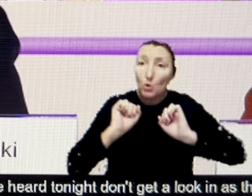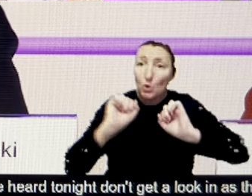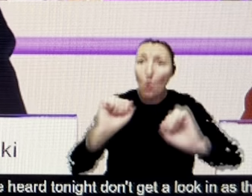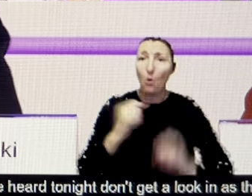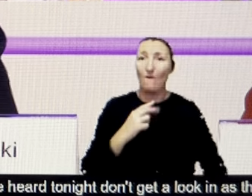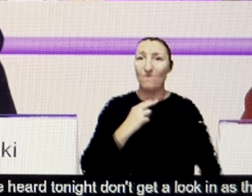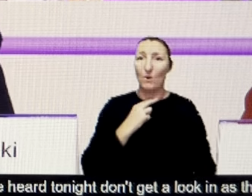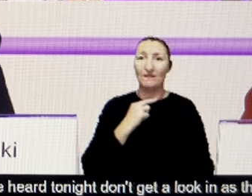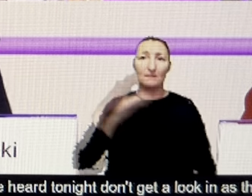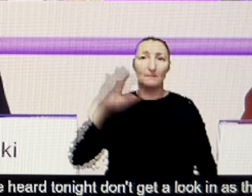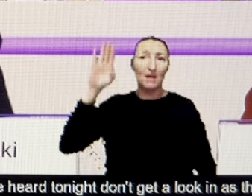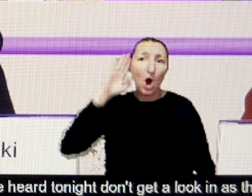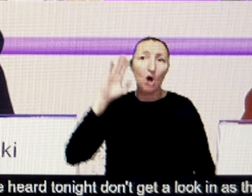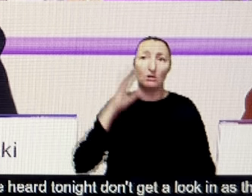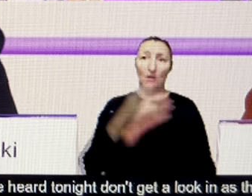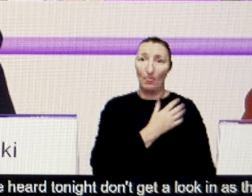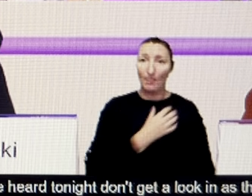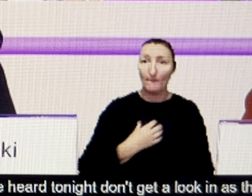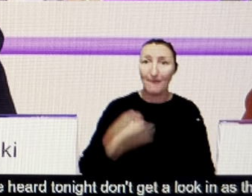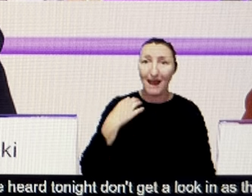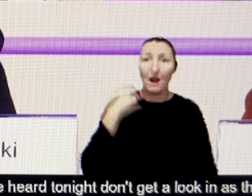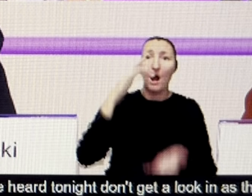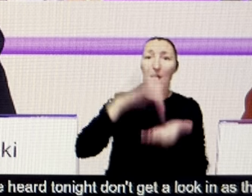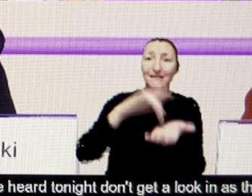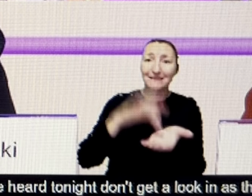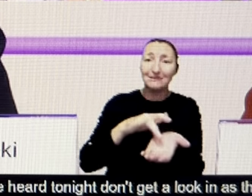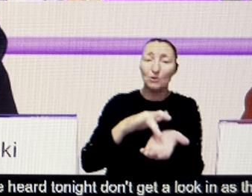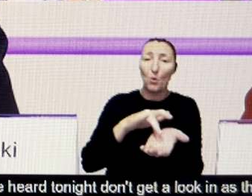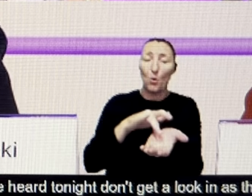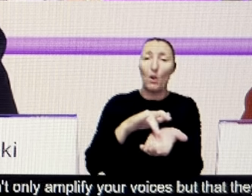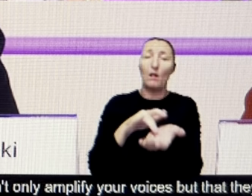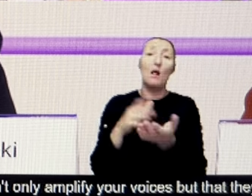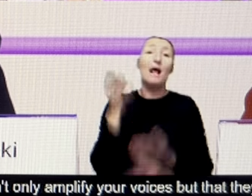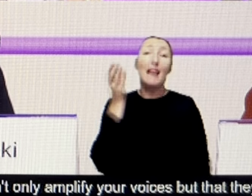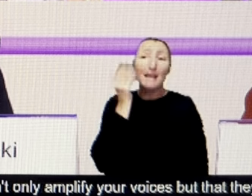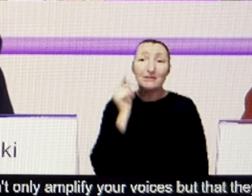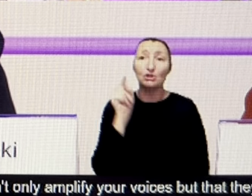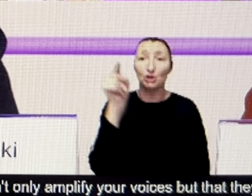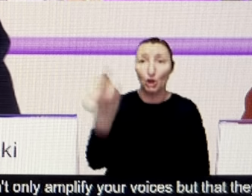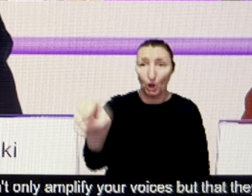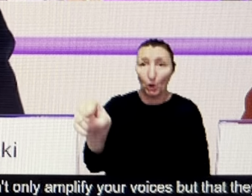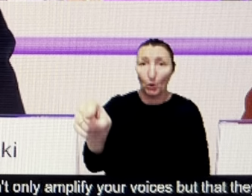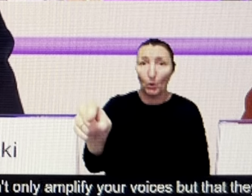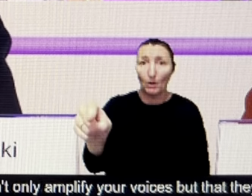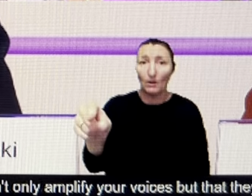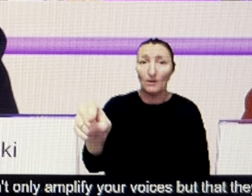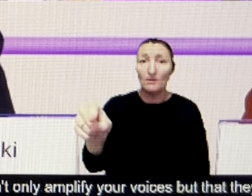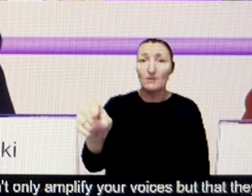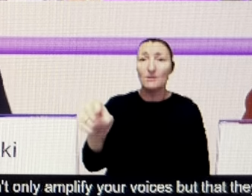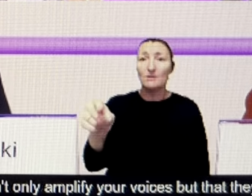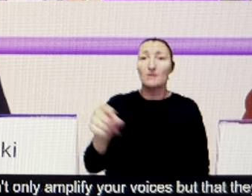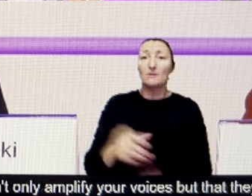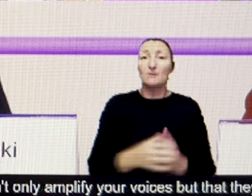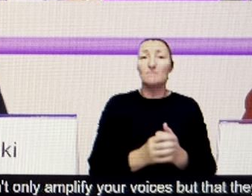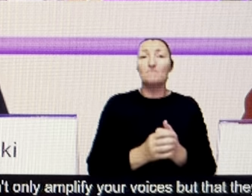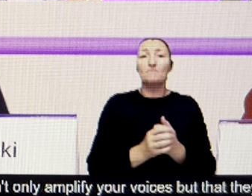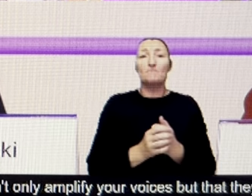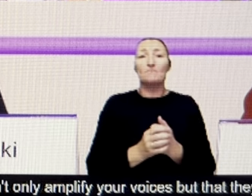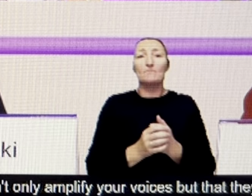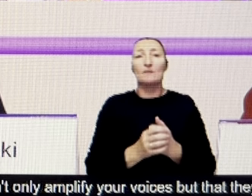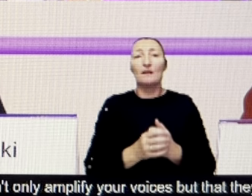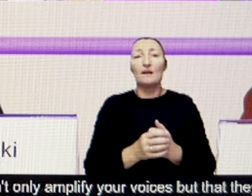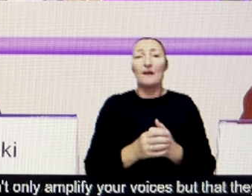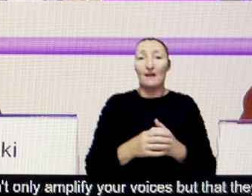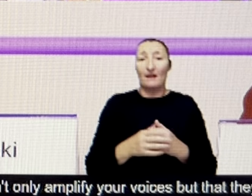And it's vital that people are paid for their time and labour. Because if you expect people to volunteer their space for free, lots of people will be blocked out of this